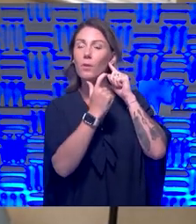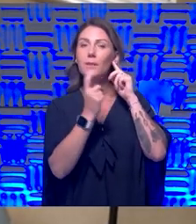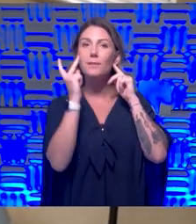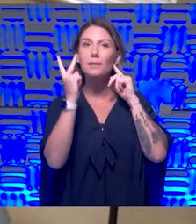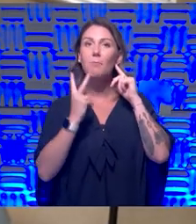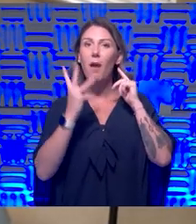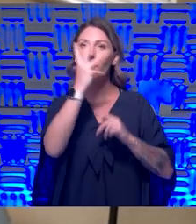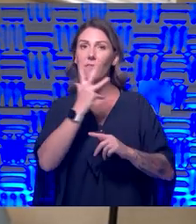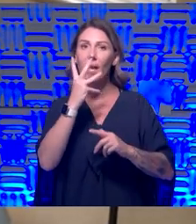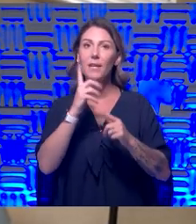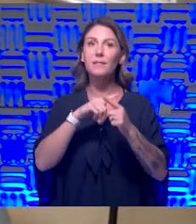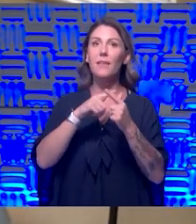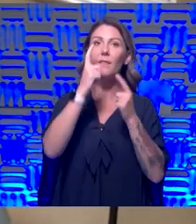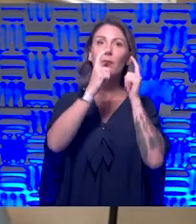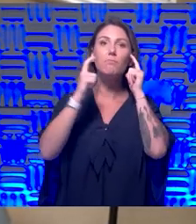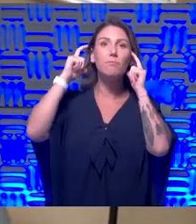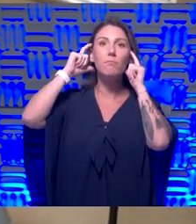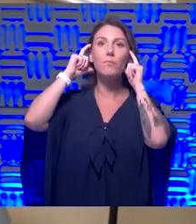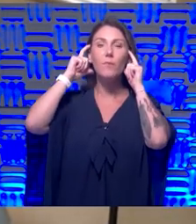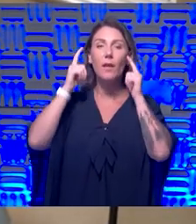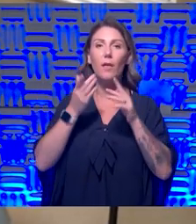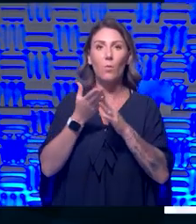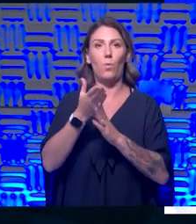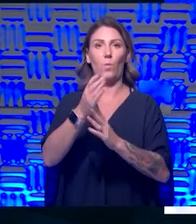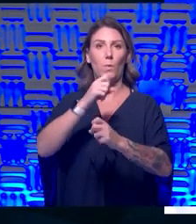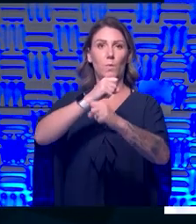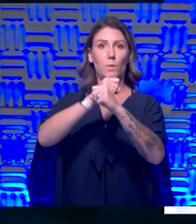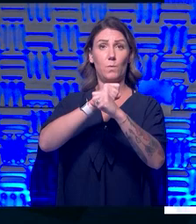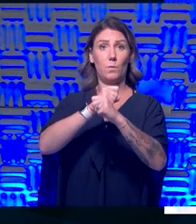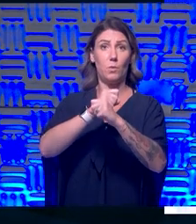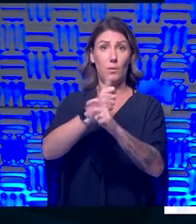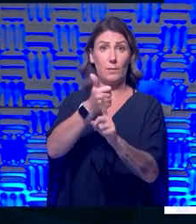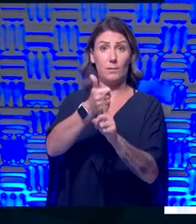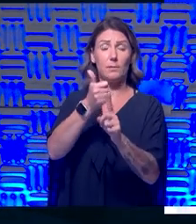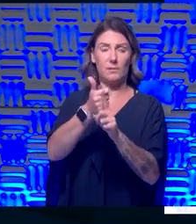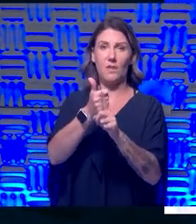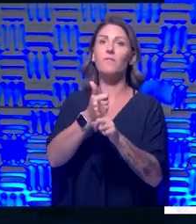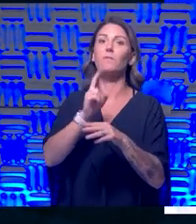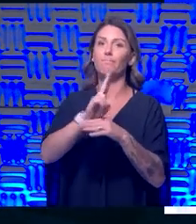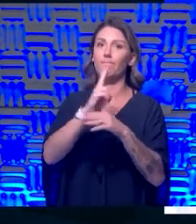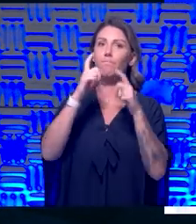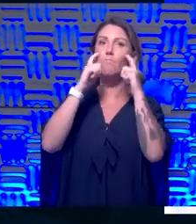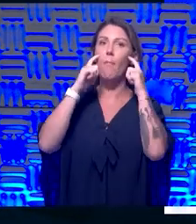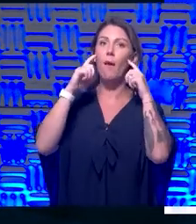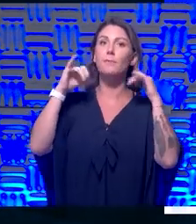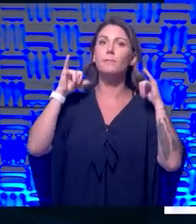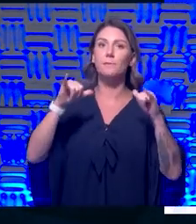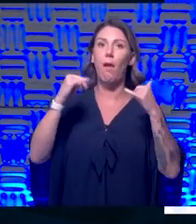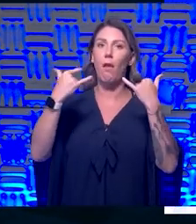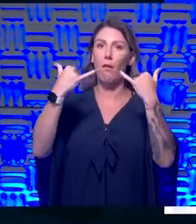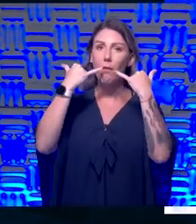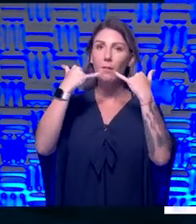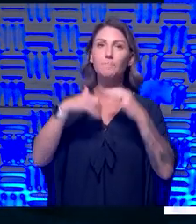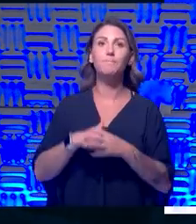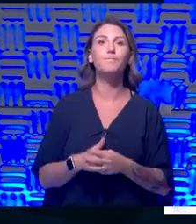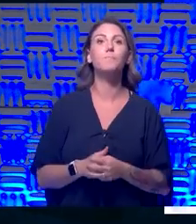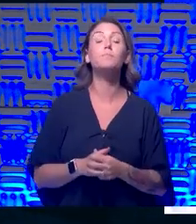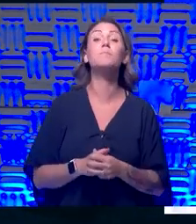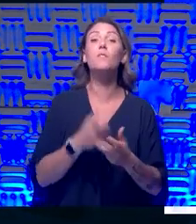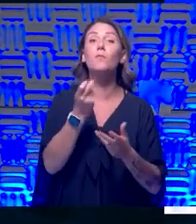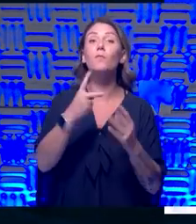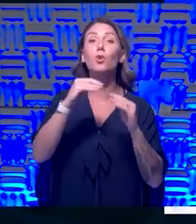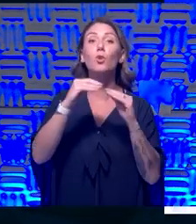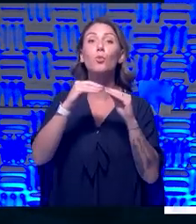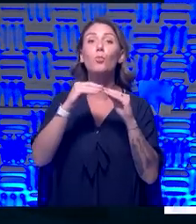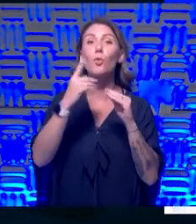through the security itself, um, the mask was, was on as well. All right. A couple more for him and then we have some questions